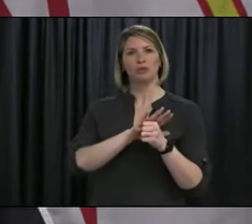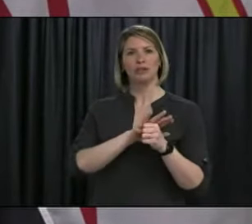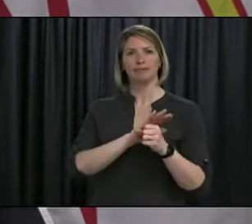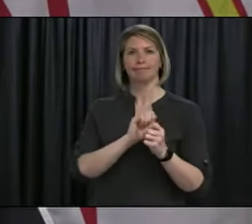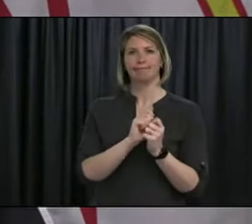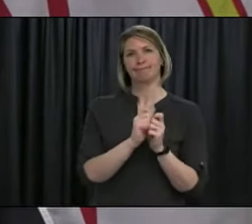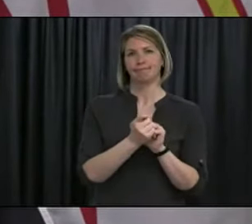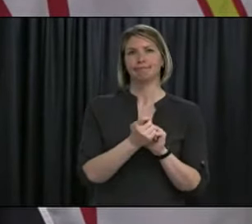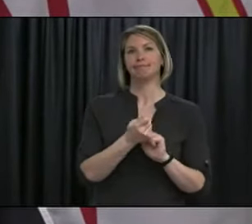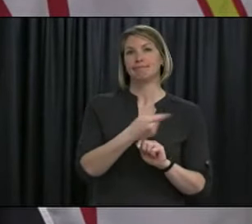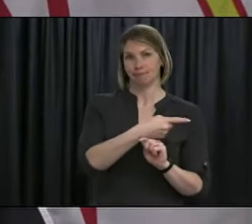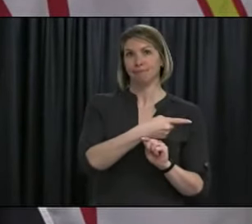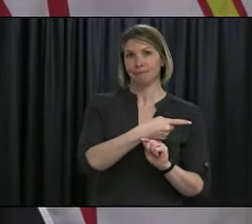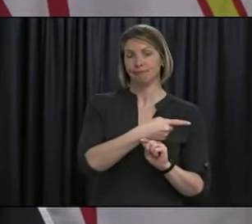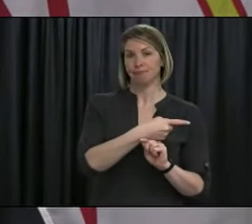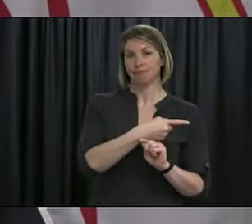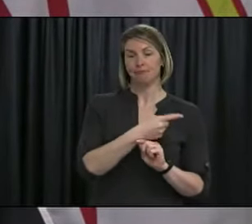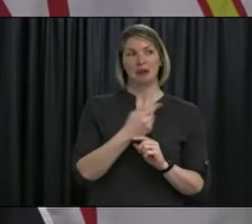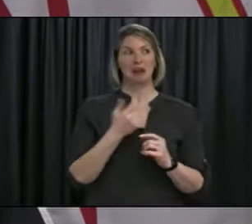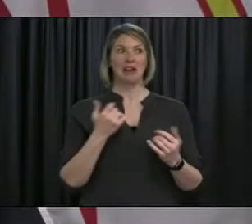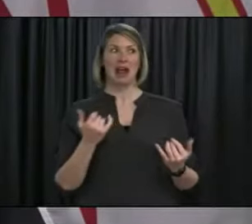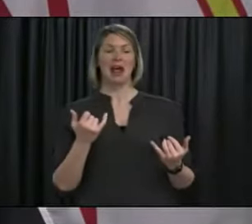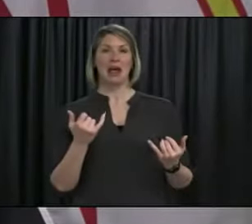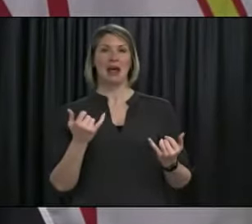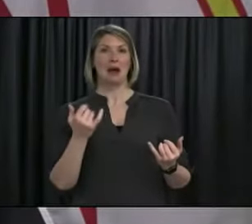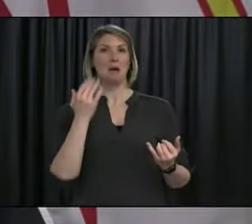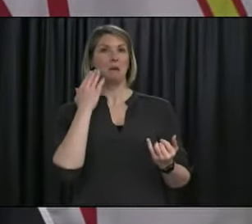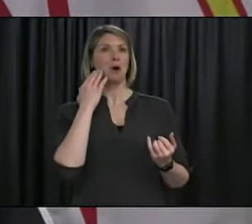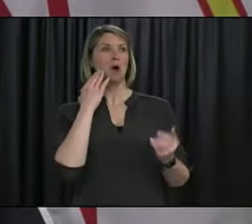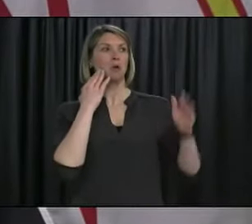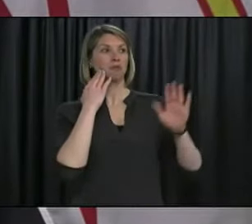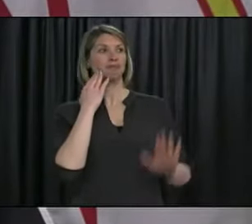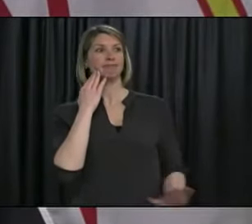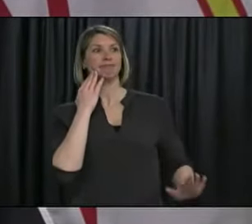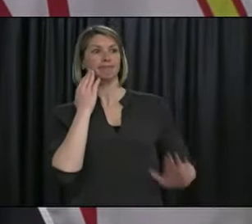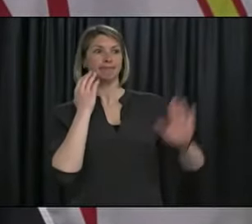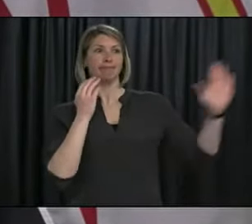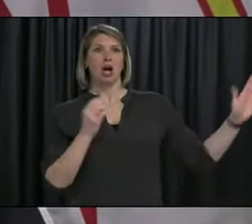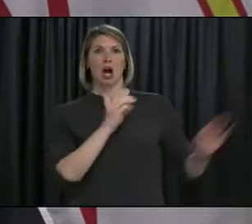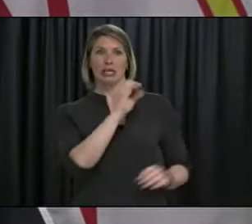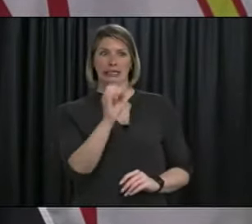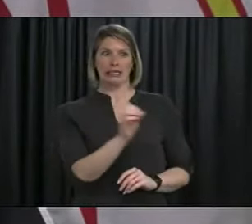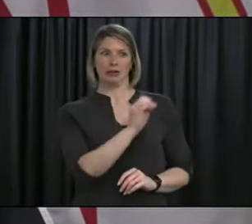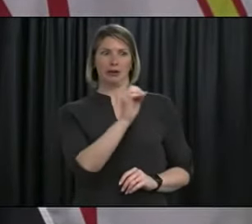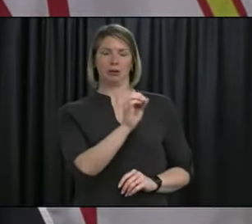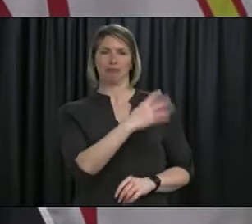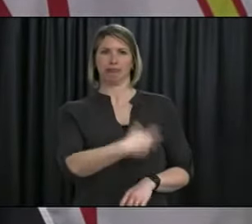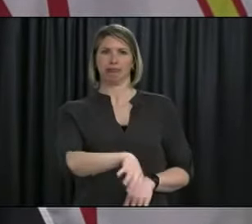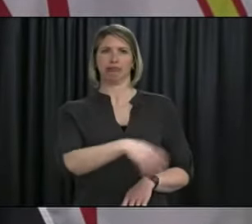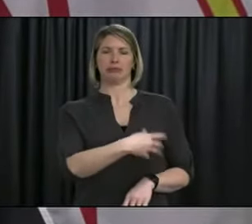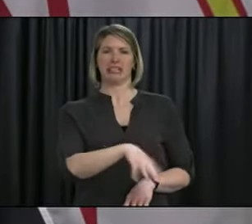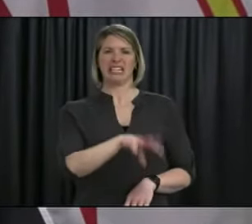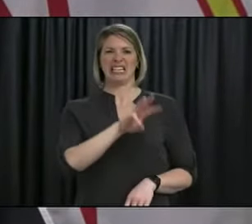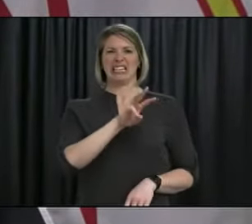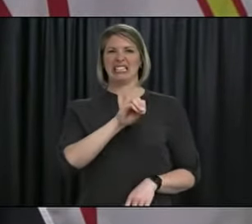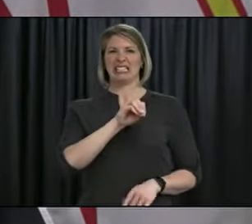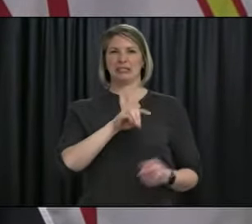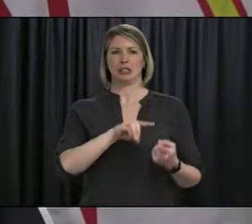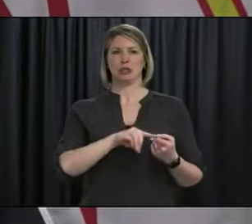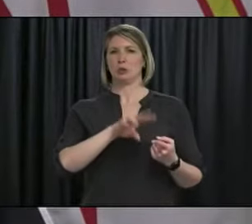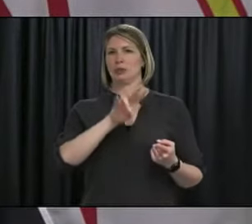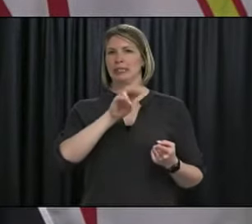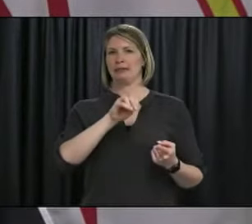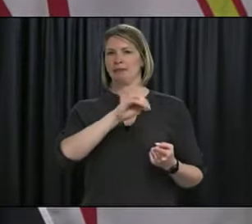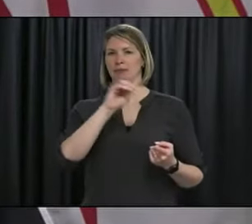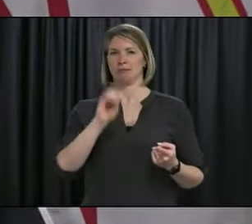proportion of the cases we're seeing now in the rest of the country are due to variants and Ontario is somewhere between 60 and 70% of their cases